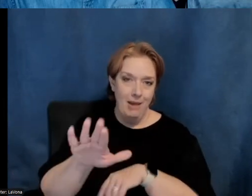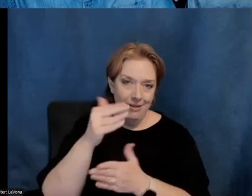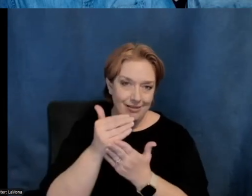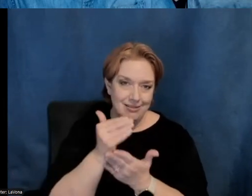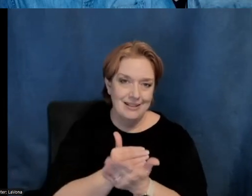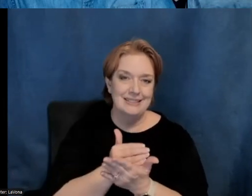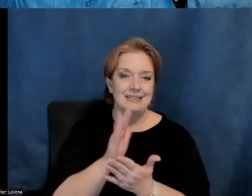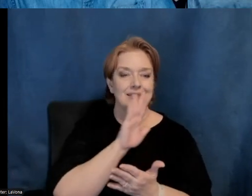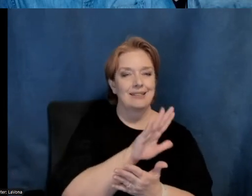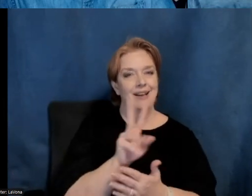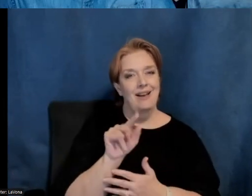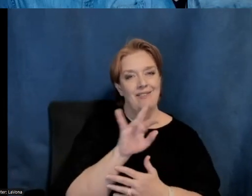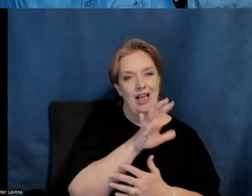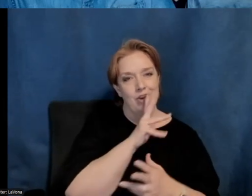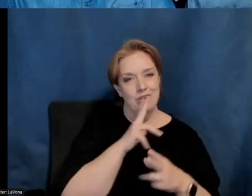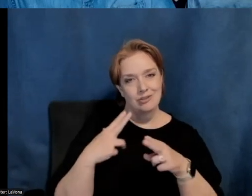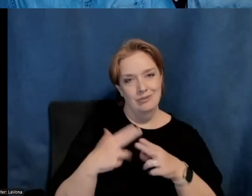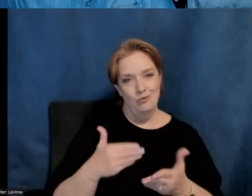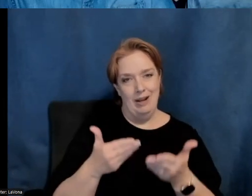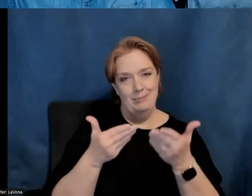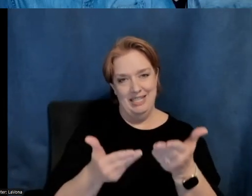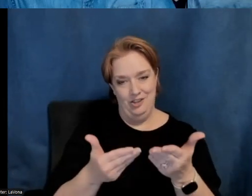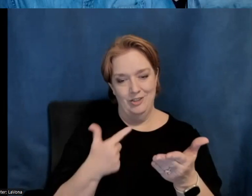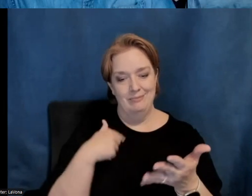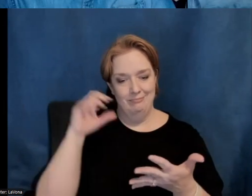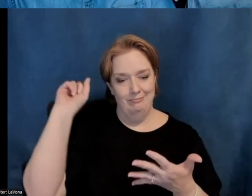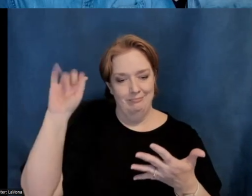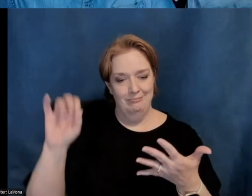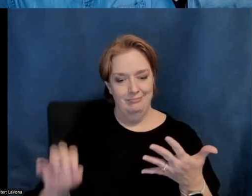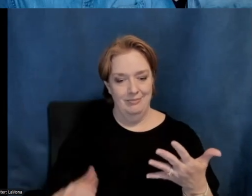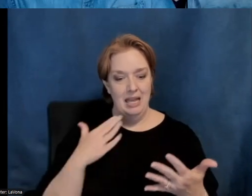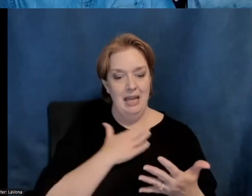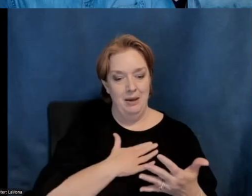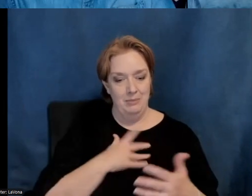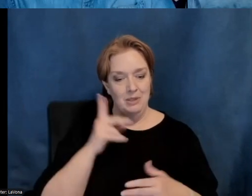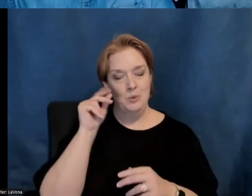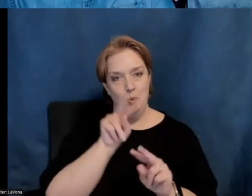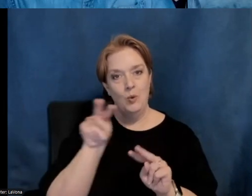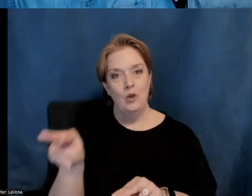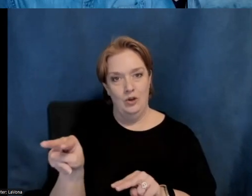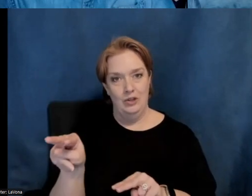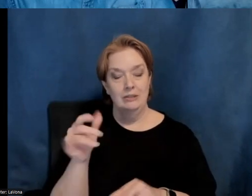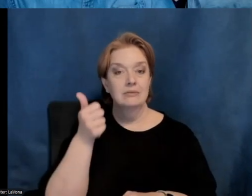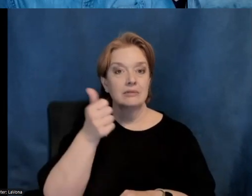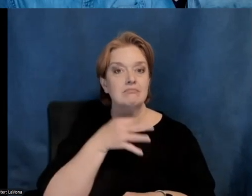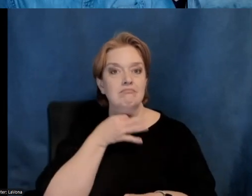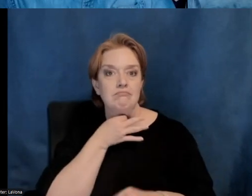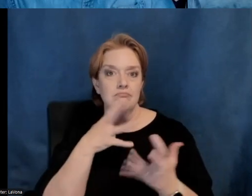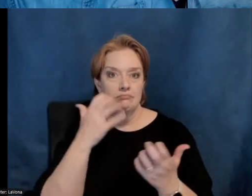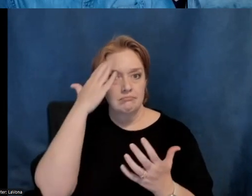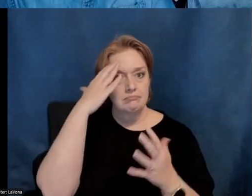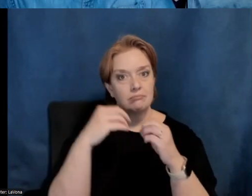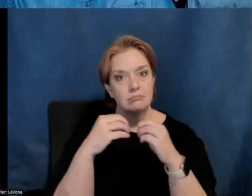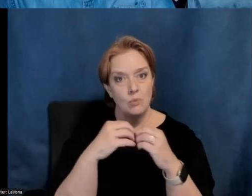Valerie's recommendations that she mentioned today in the chat. Um, so please take a look at that. Um, if you are curious about any of those things,